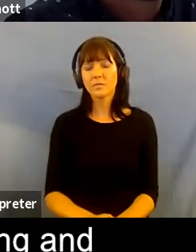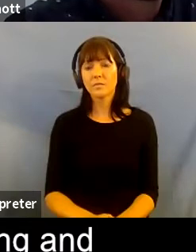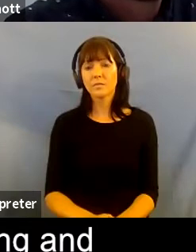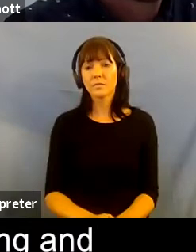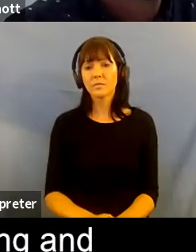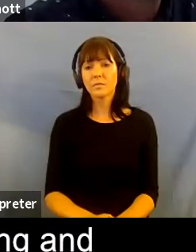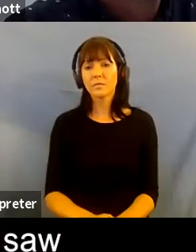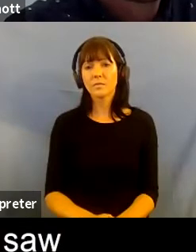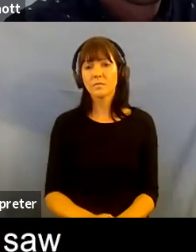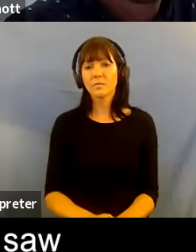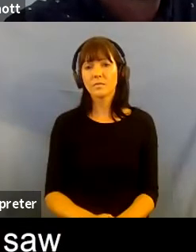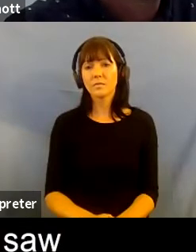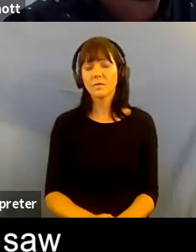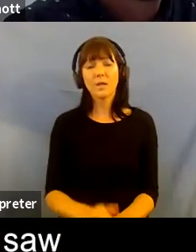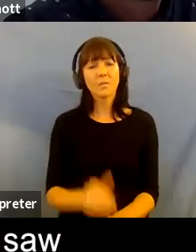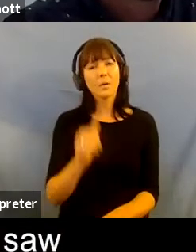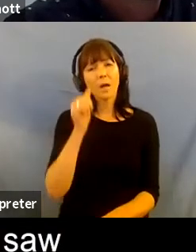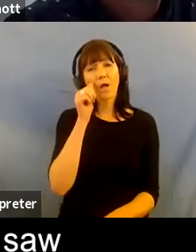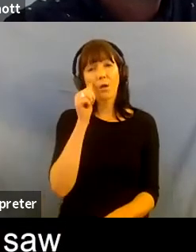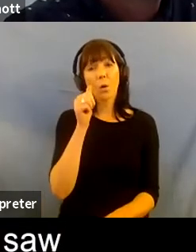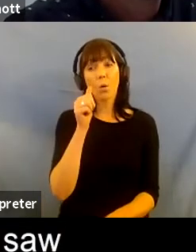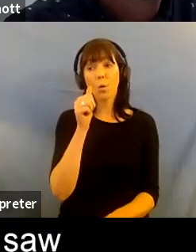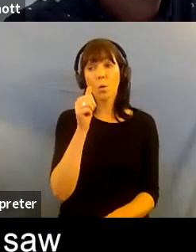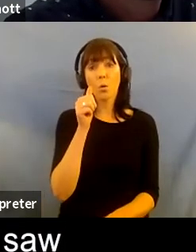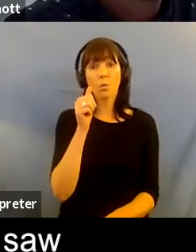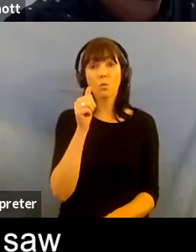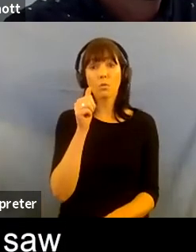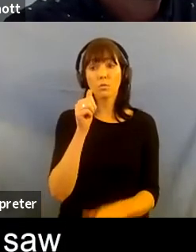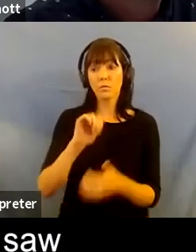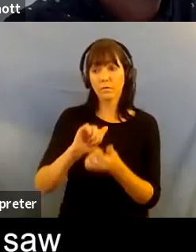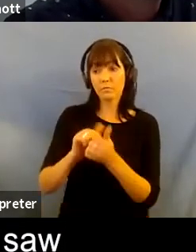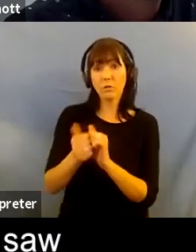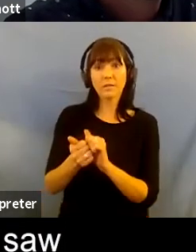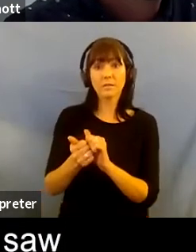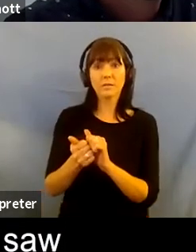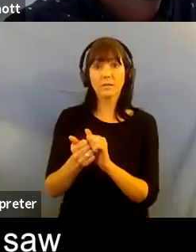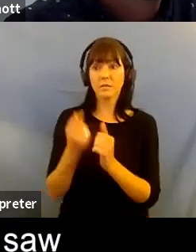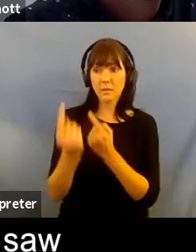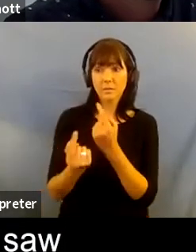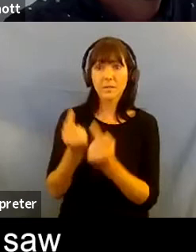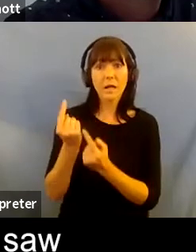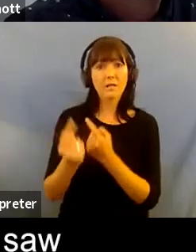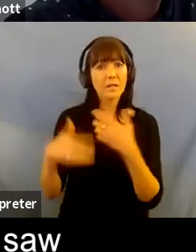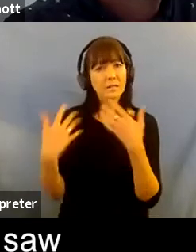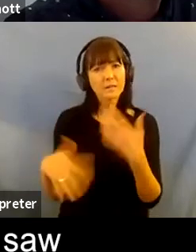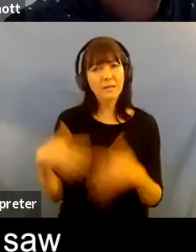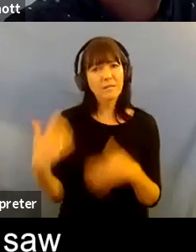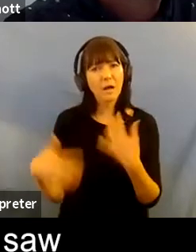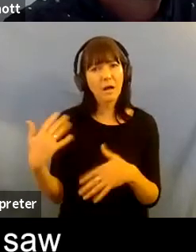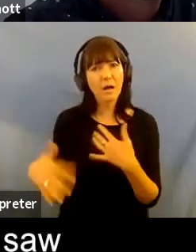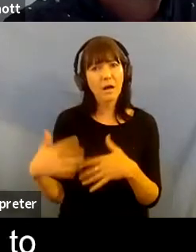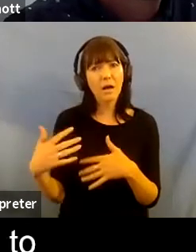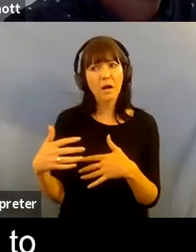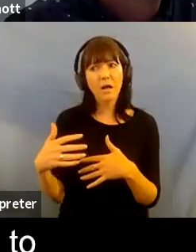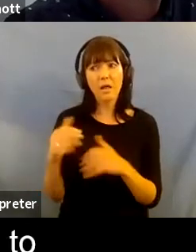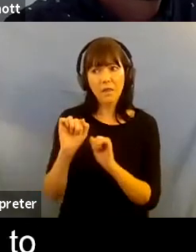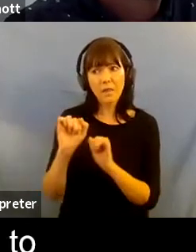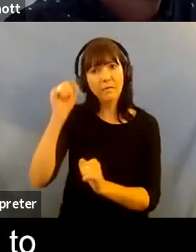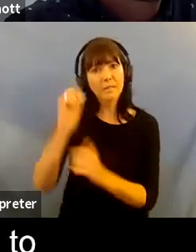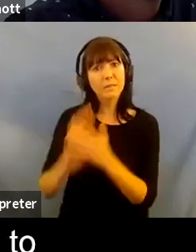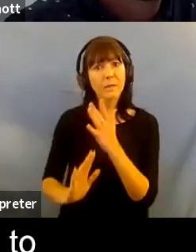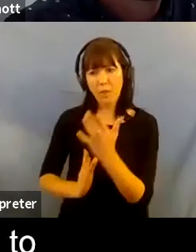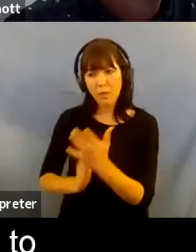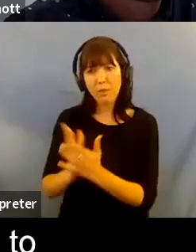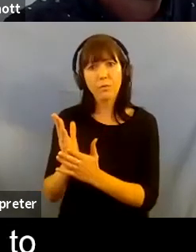fraught journeys through their mental health and i never i never saw that battle or never i very rarely saw that battle